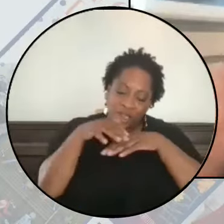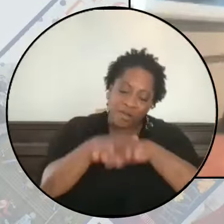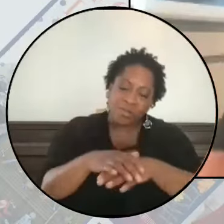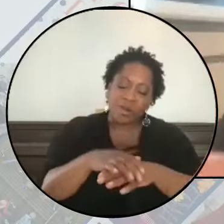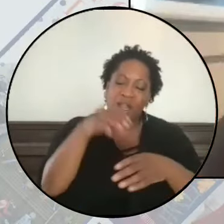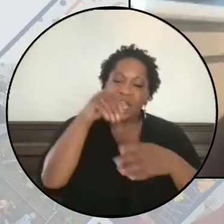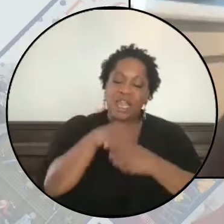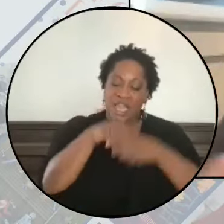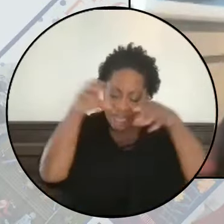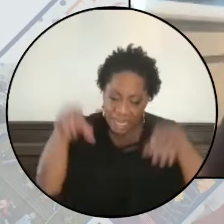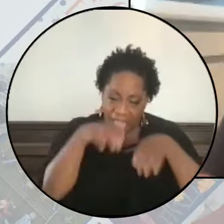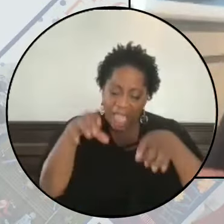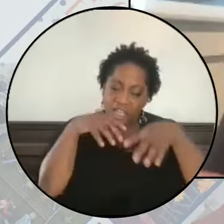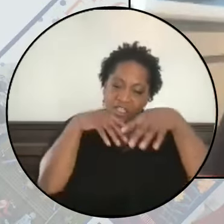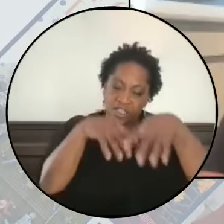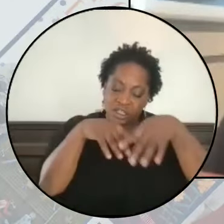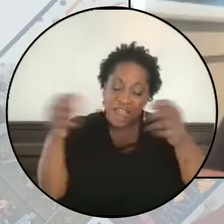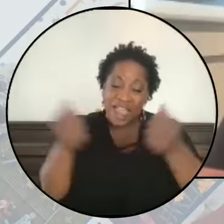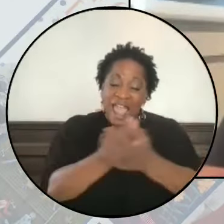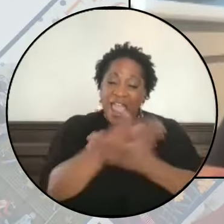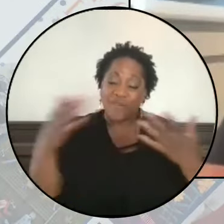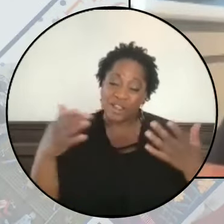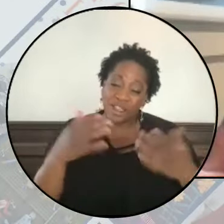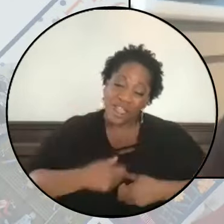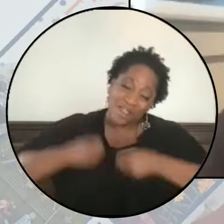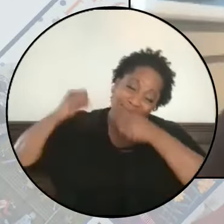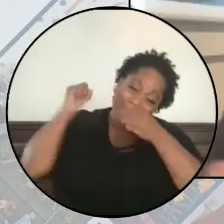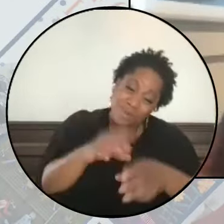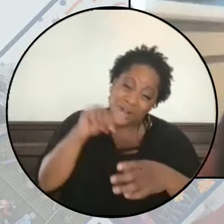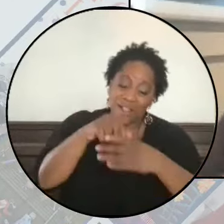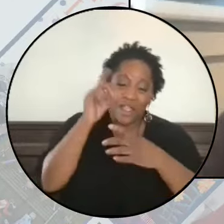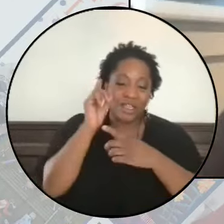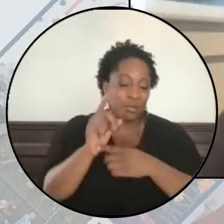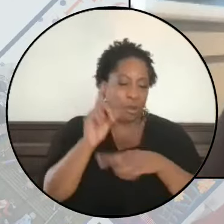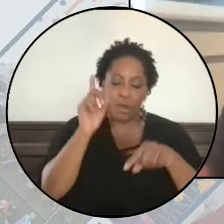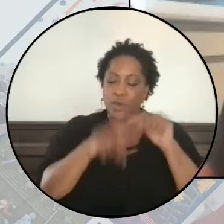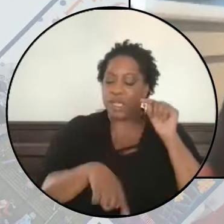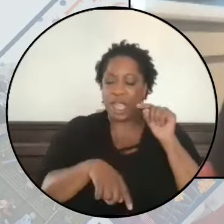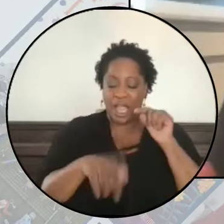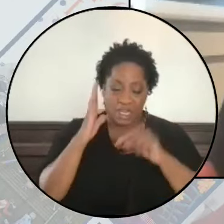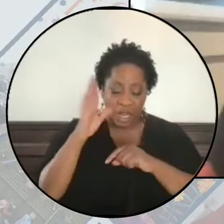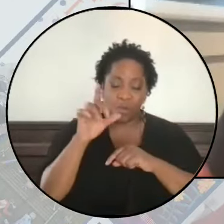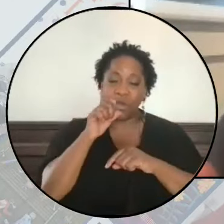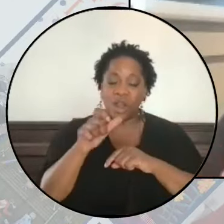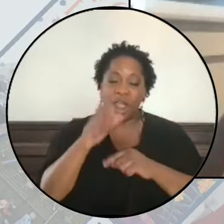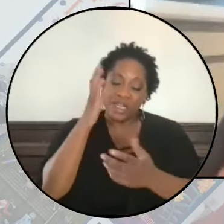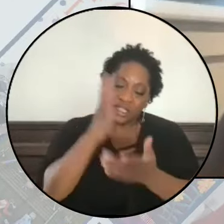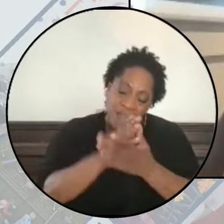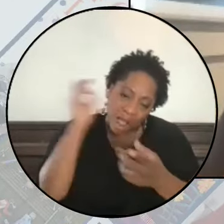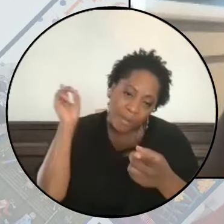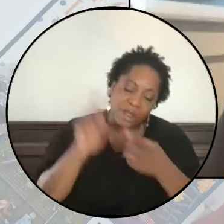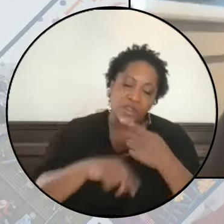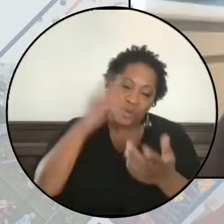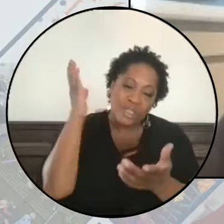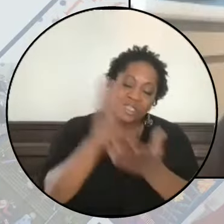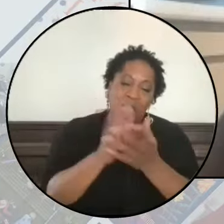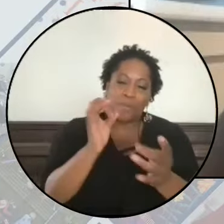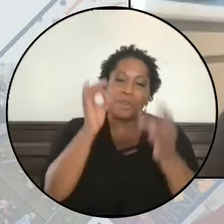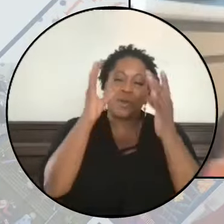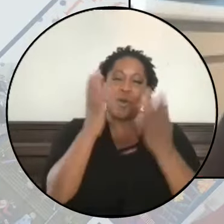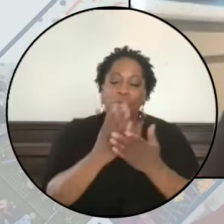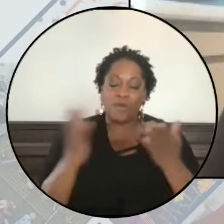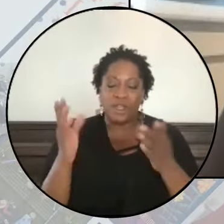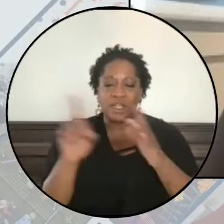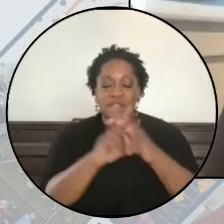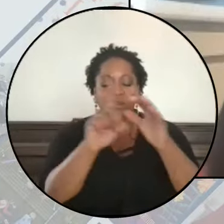taking action. We have to throw everything we have into this moment. We cannot and we will not stop until we end these atrocities.